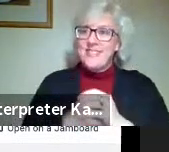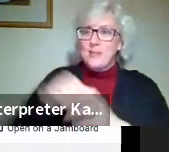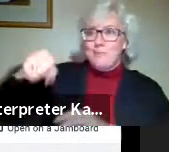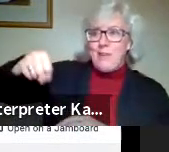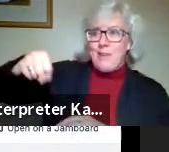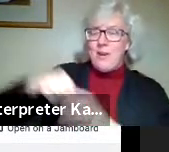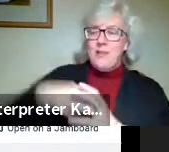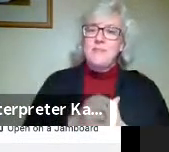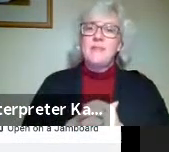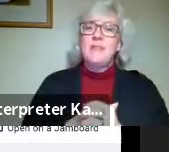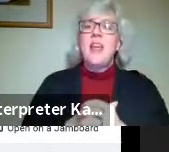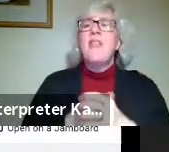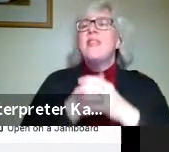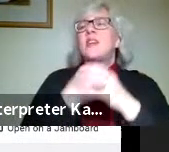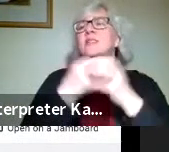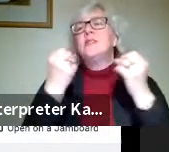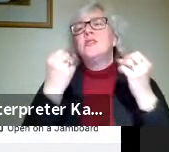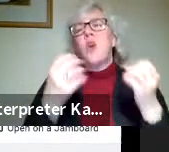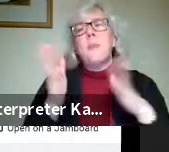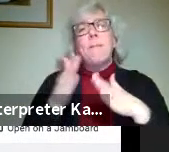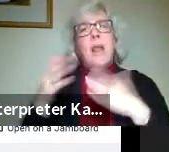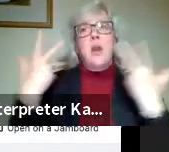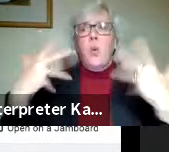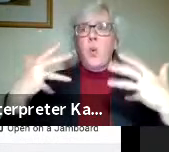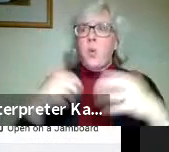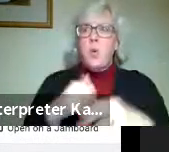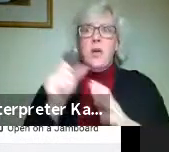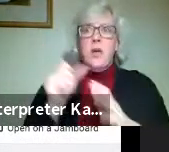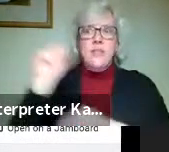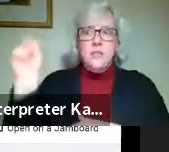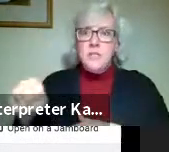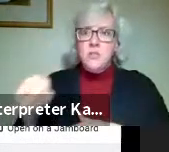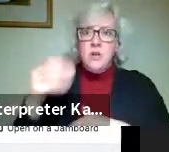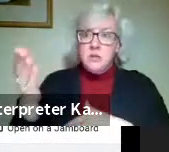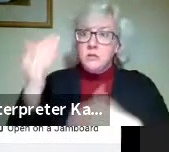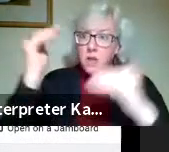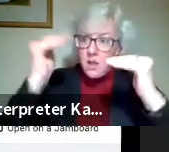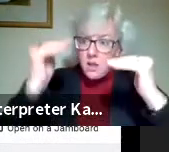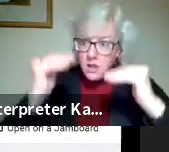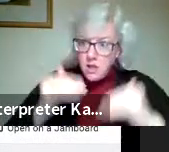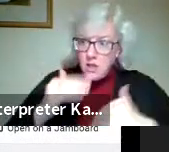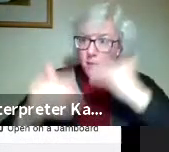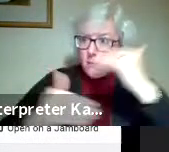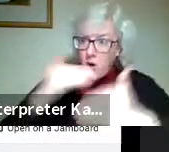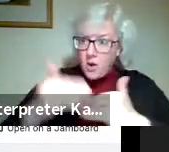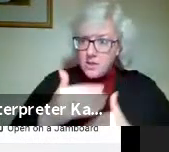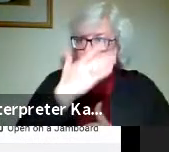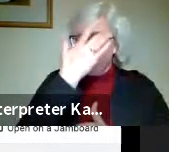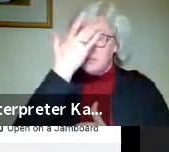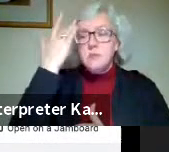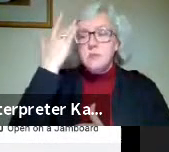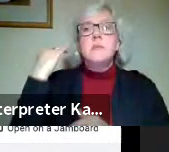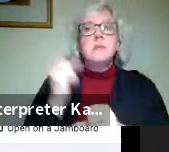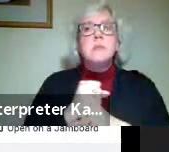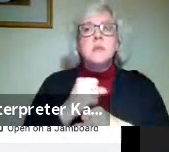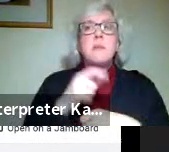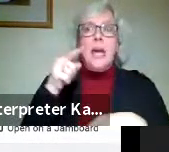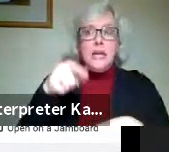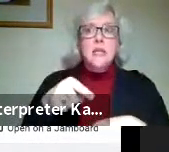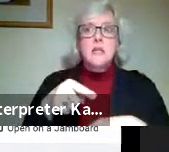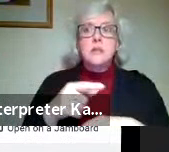There's extensive planning in the entire semester is dedicated towards this process in order to create those portfolios.